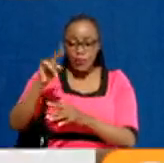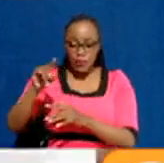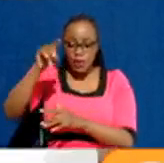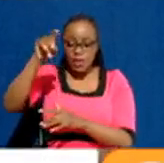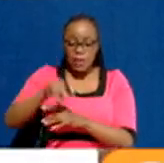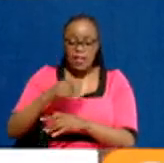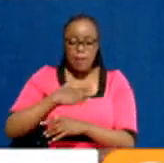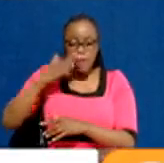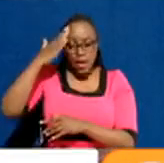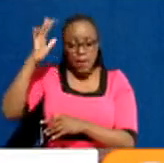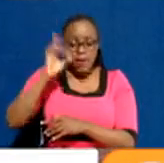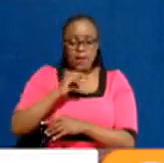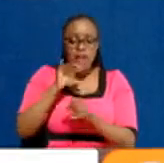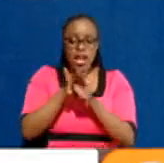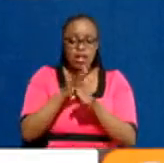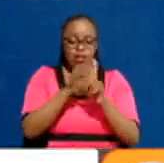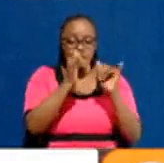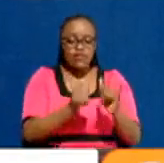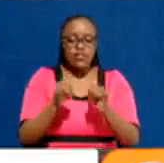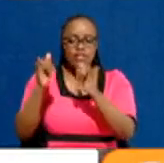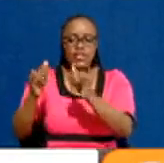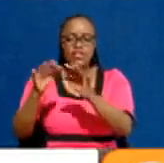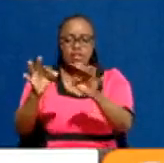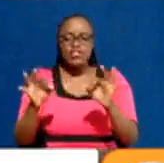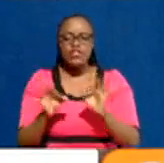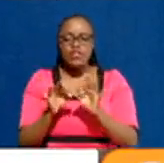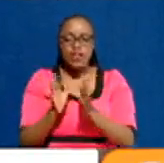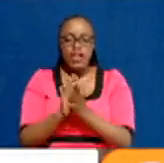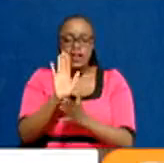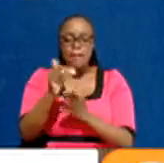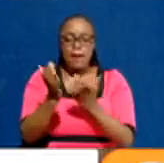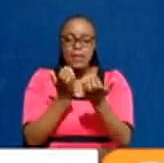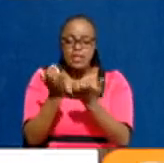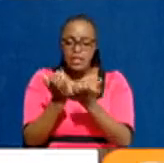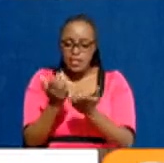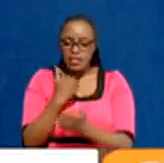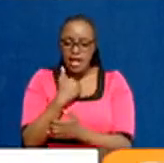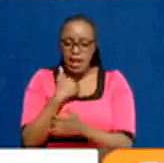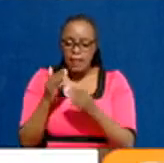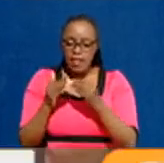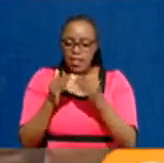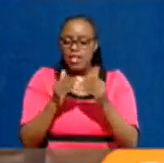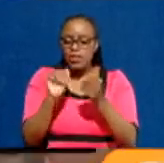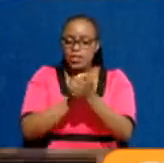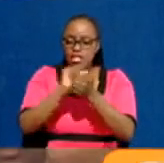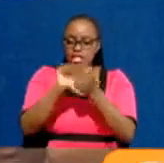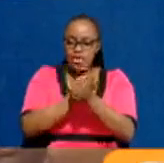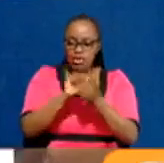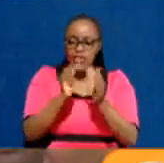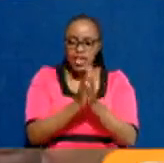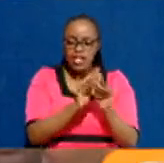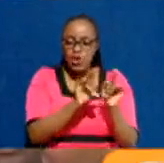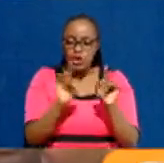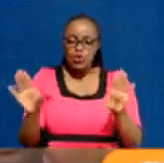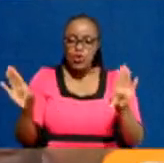that many individuals, families and their businesses have been driven to ruin and forced to